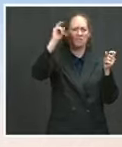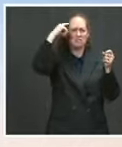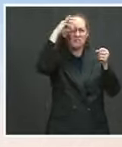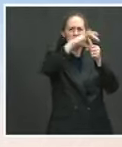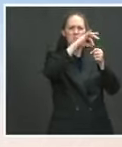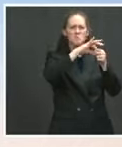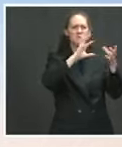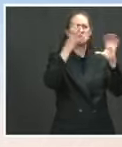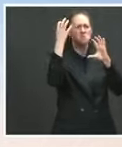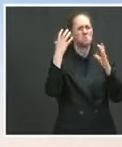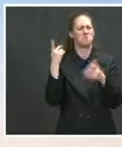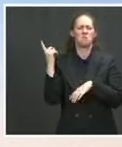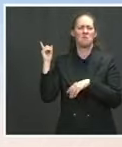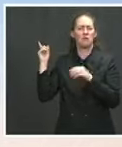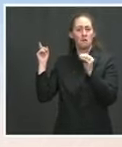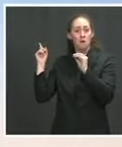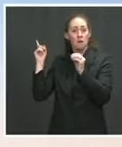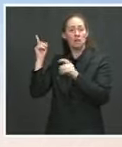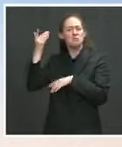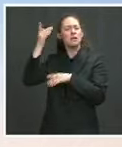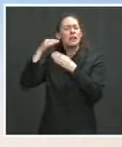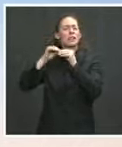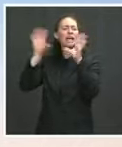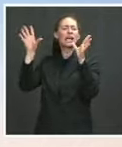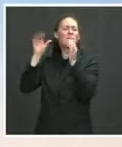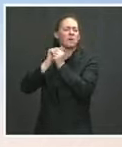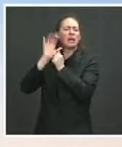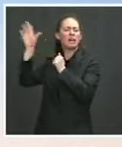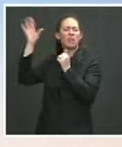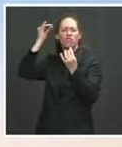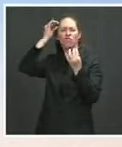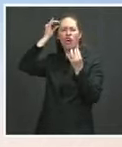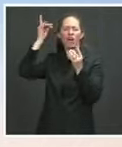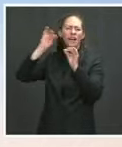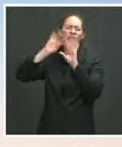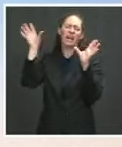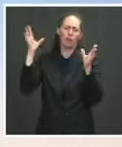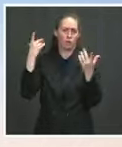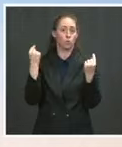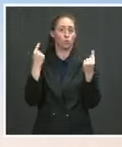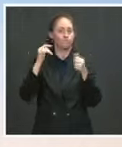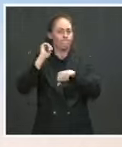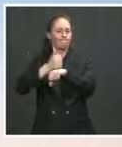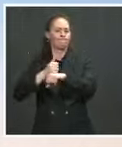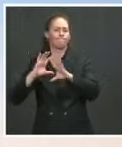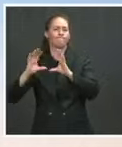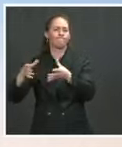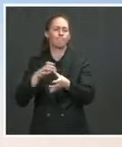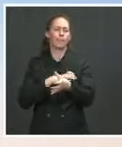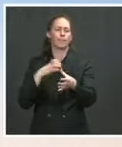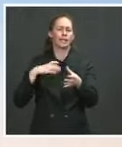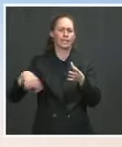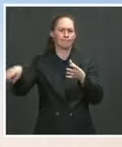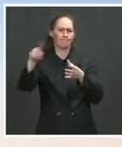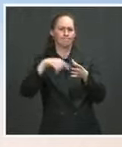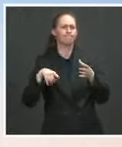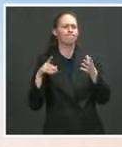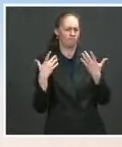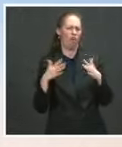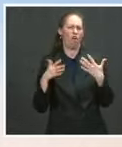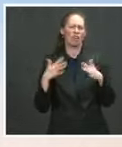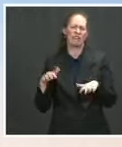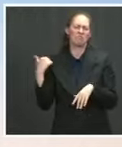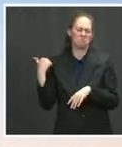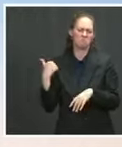stands on the commission. We also put out a statement of administration policy on this as well, just a couple of days ago. And certainly, as he's having